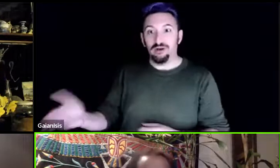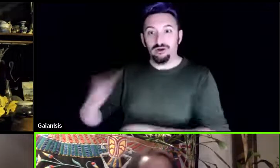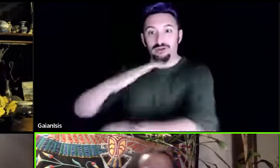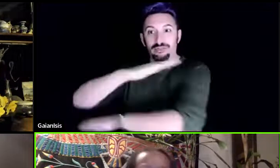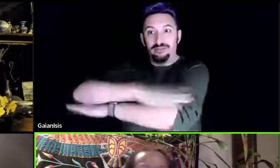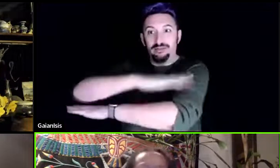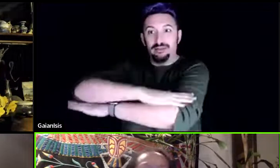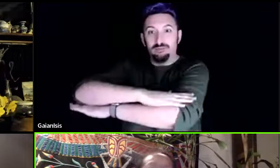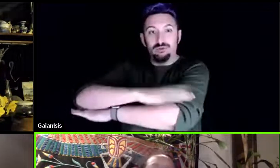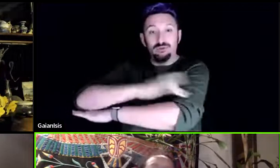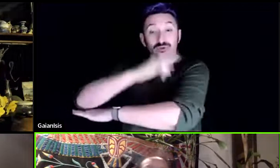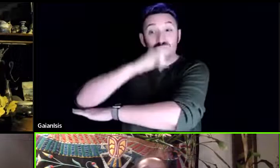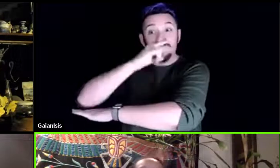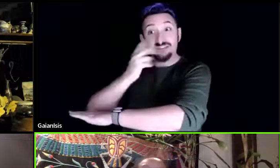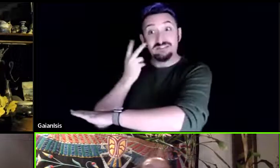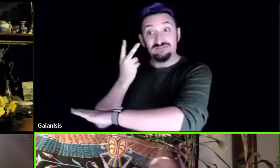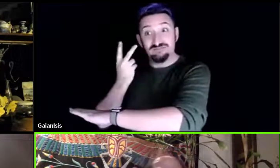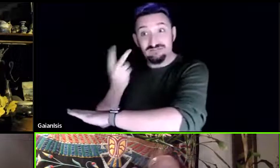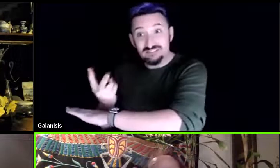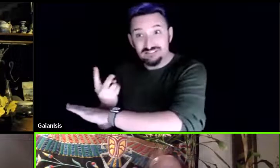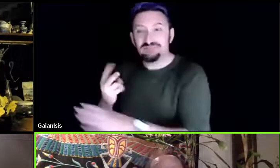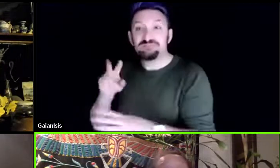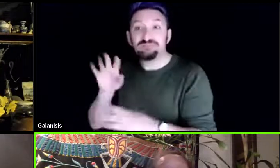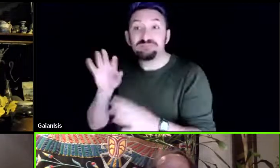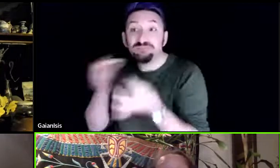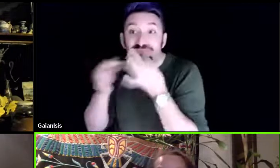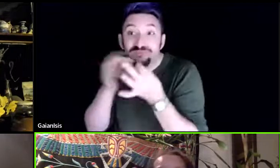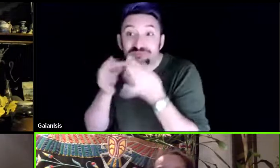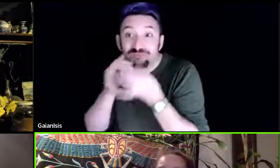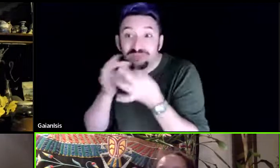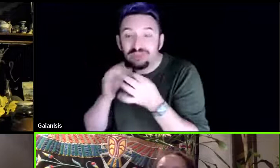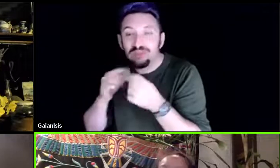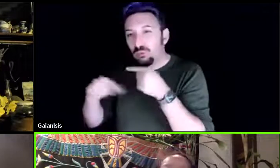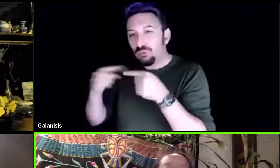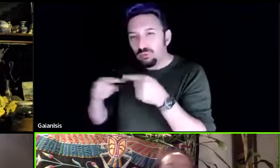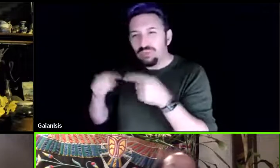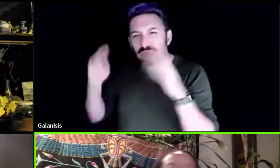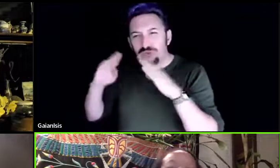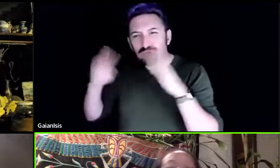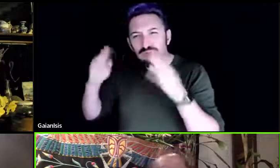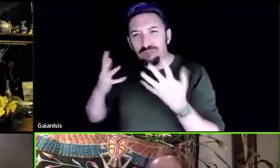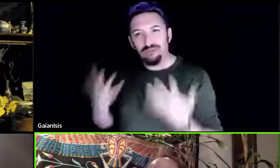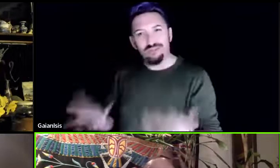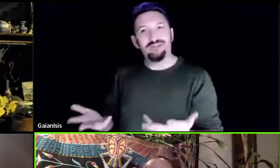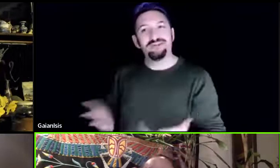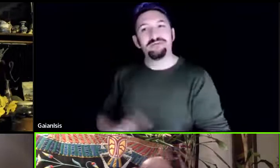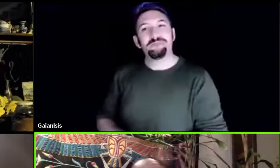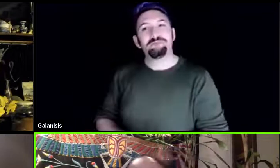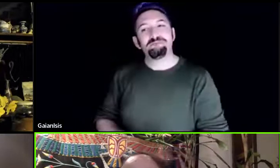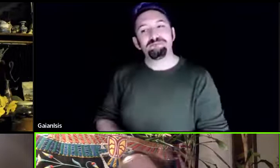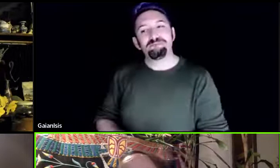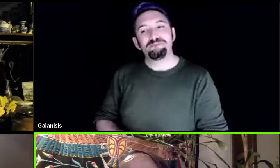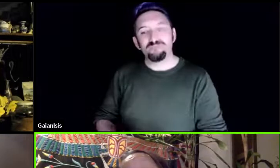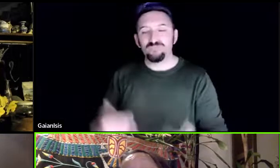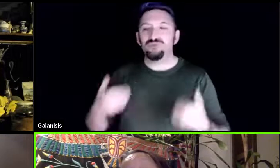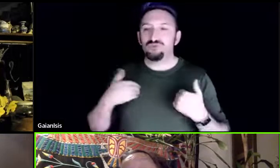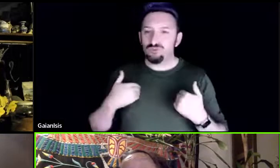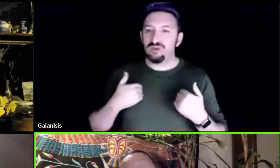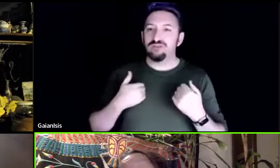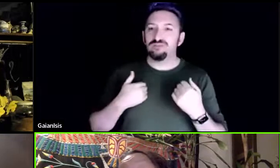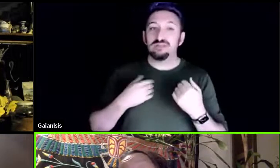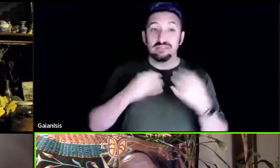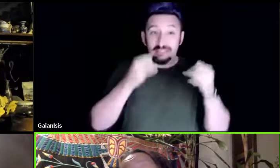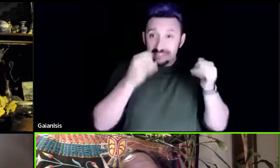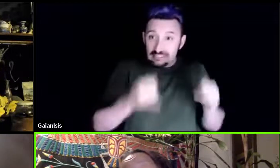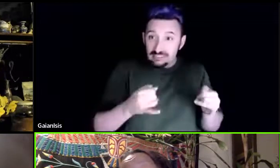in trouble right like so there is um there's that individual learning piece that is